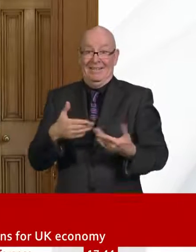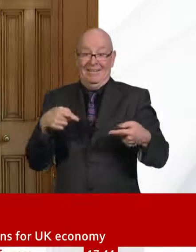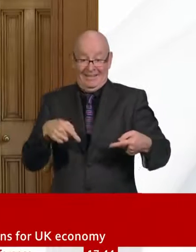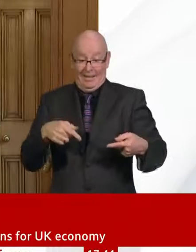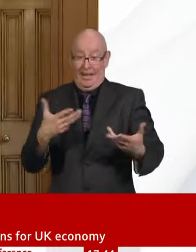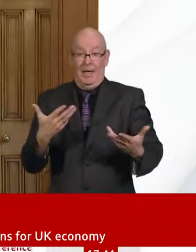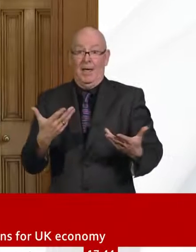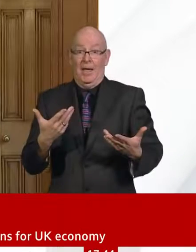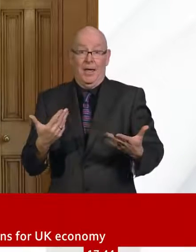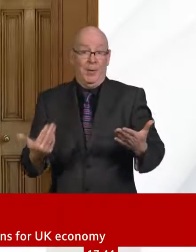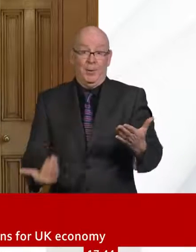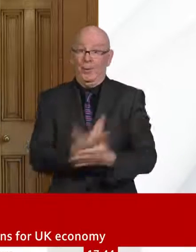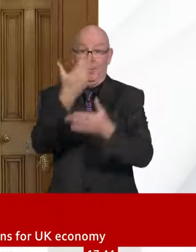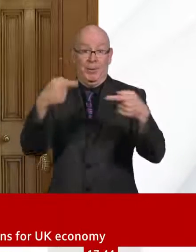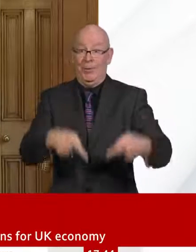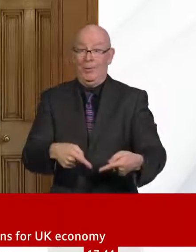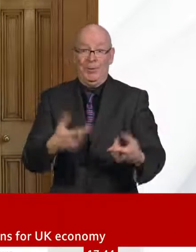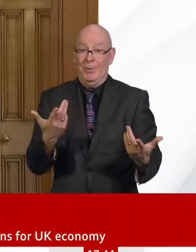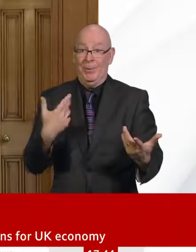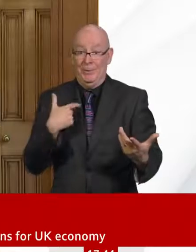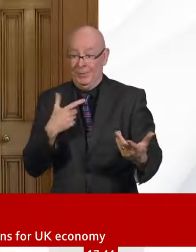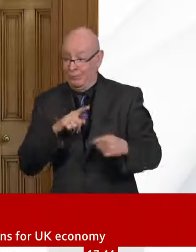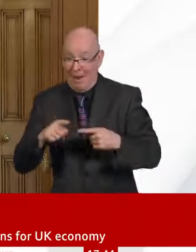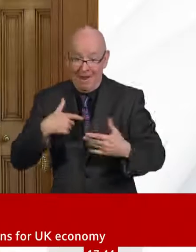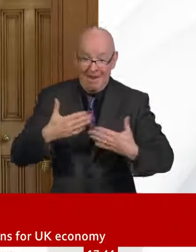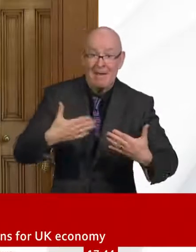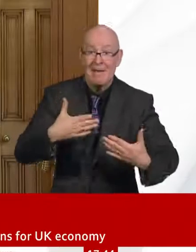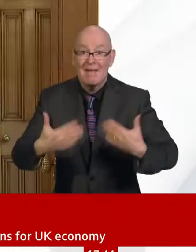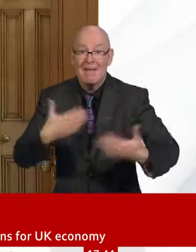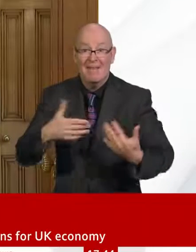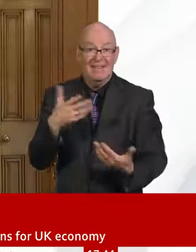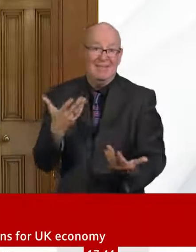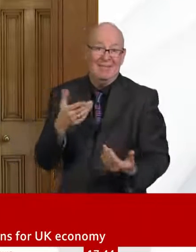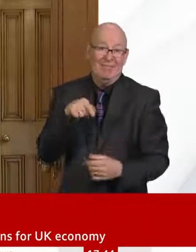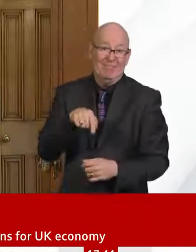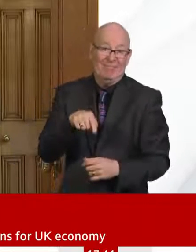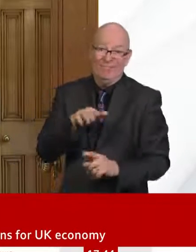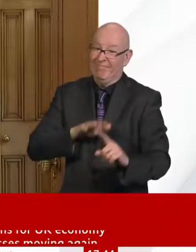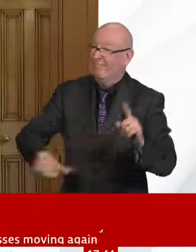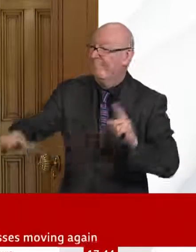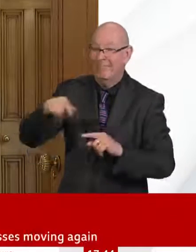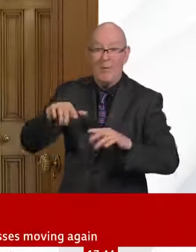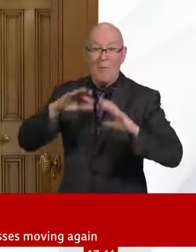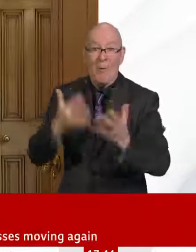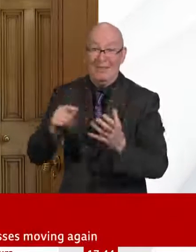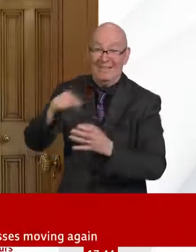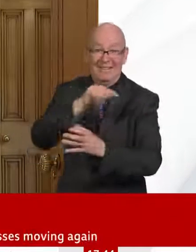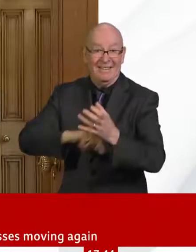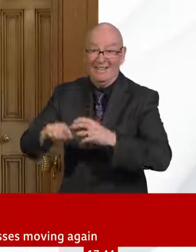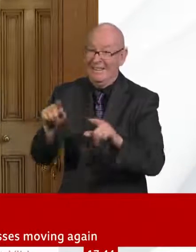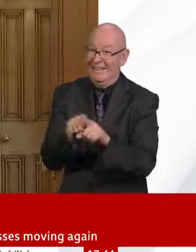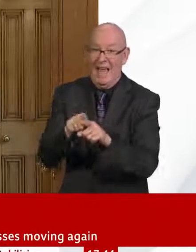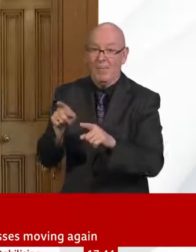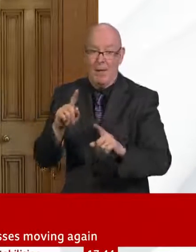we going to be absolutely perfect on every single thing we do at the pace we're having to do it? No, of course not. But what you've heard, and I would echo from our